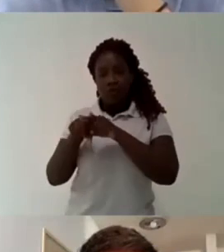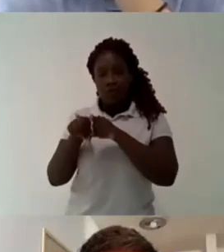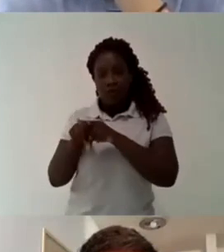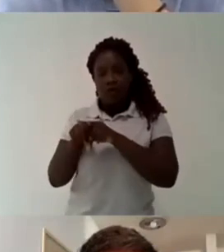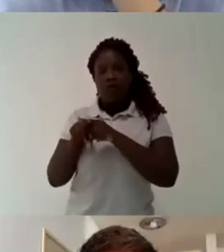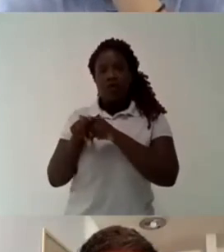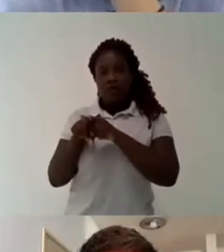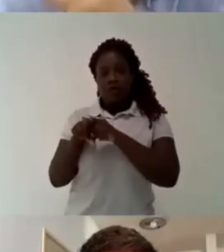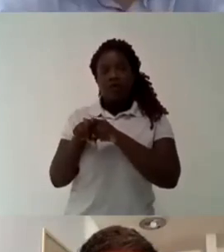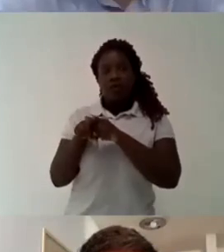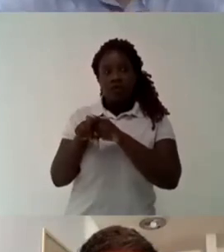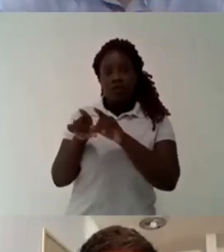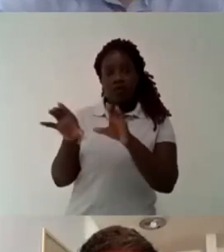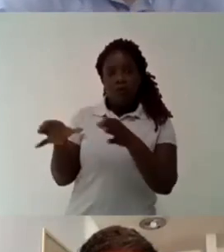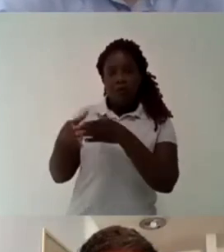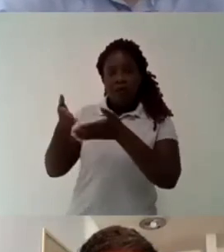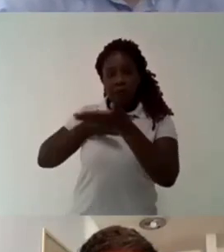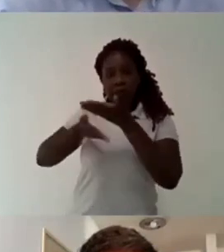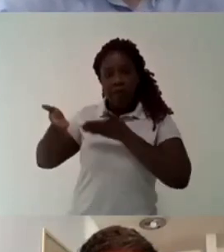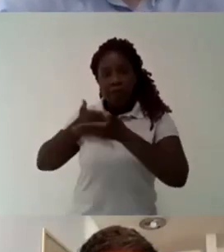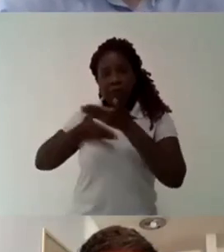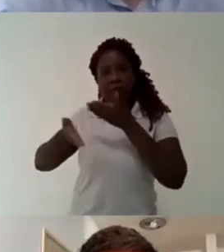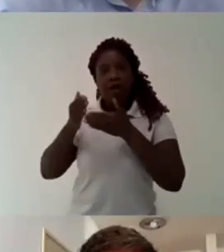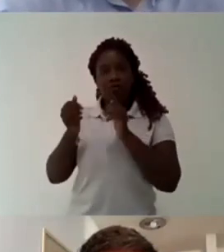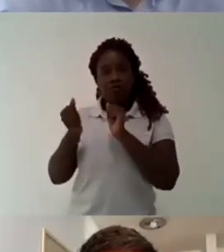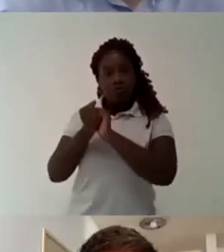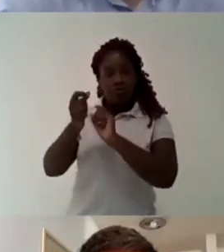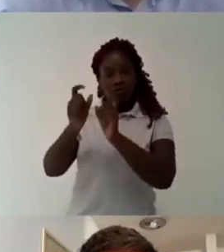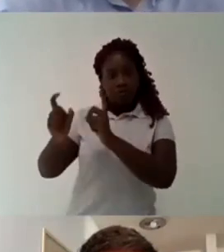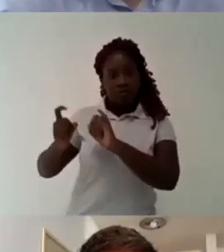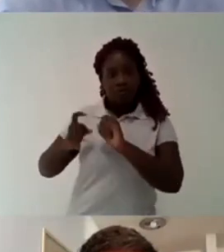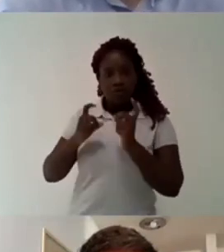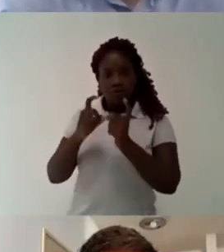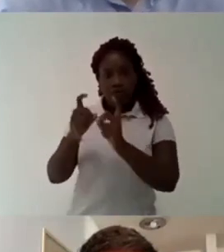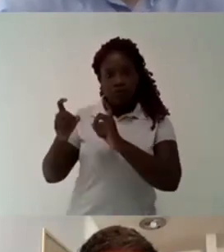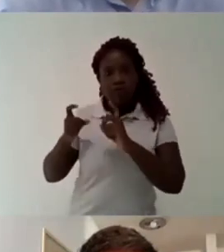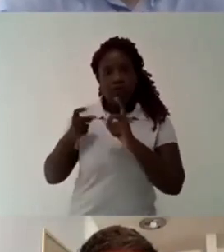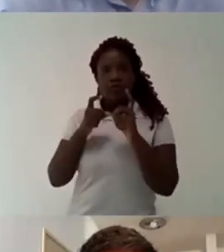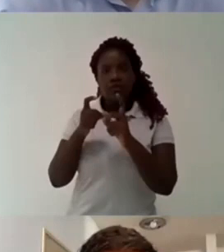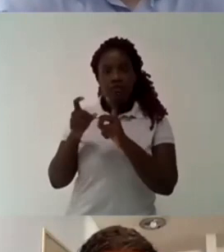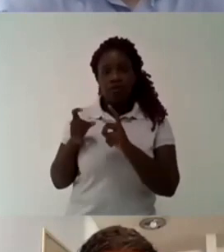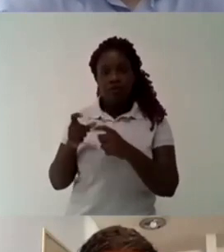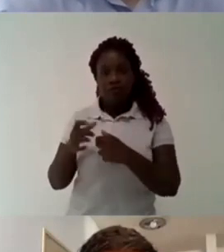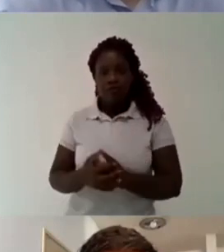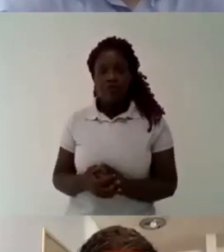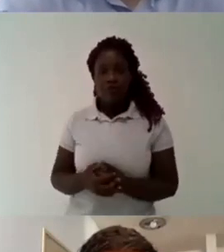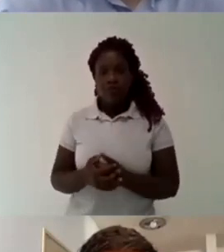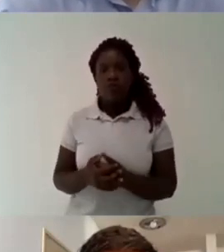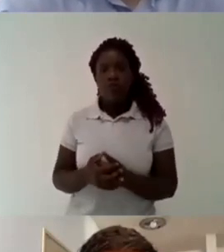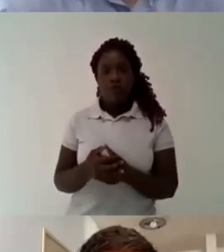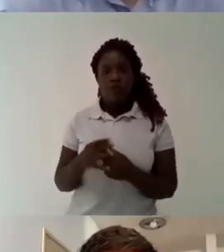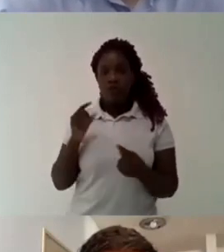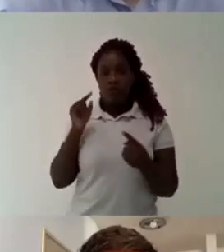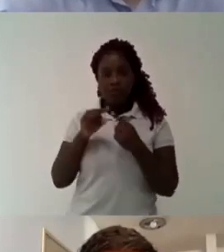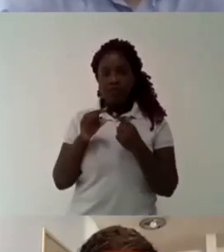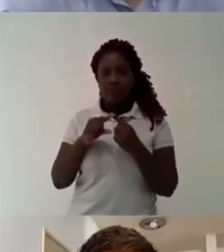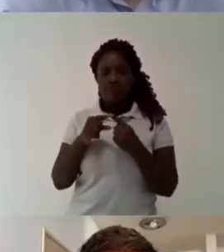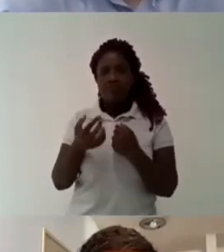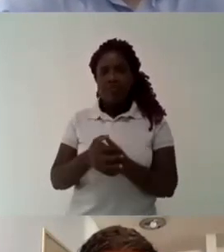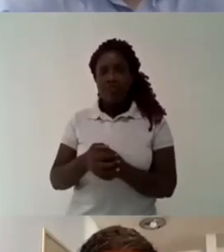of the knowledge produced in the country and we have to have a debate about this